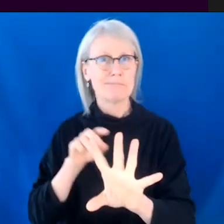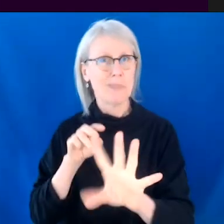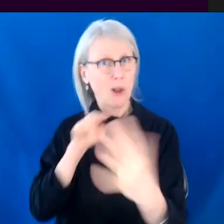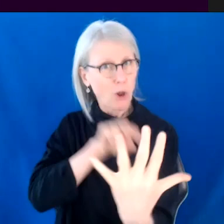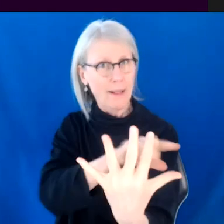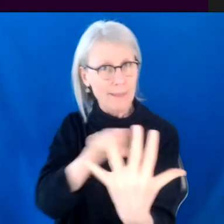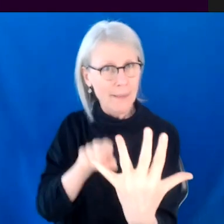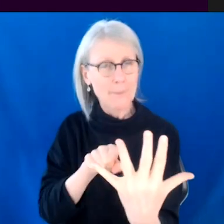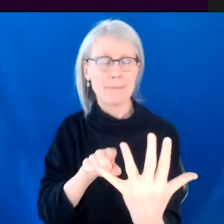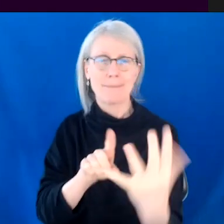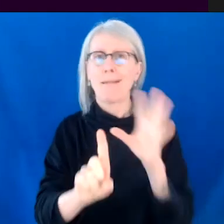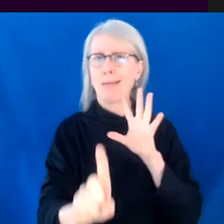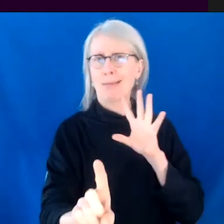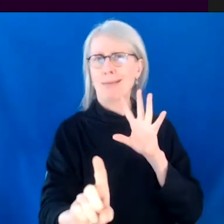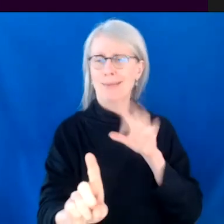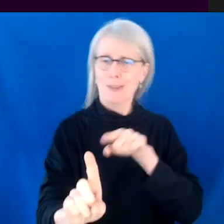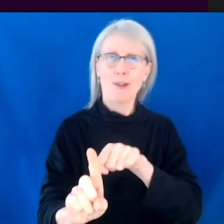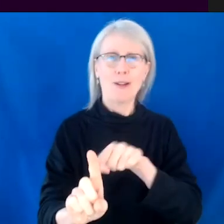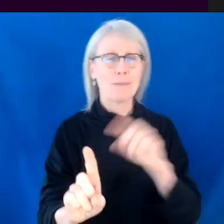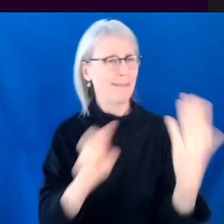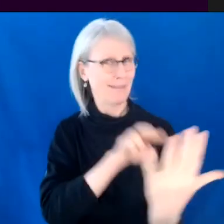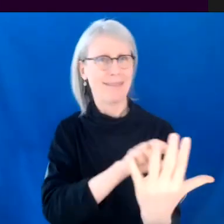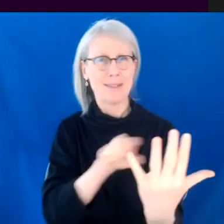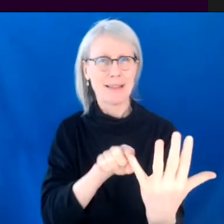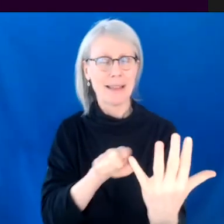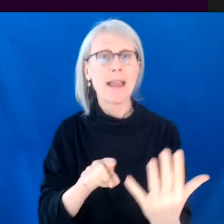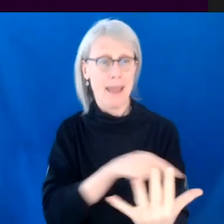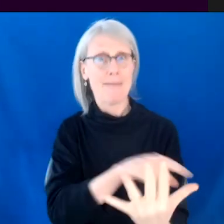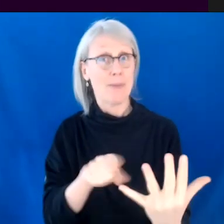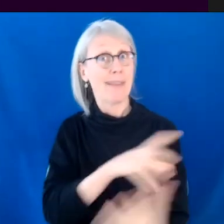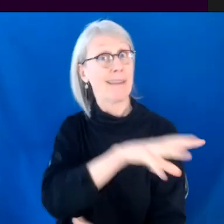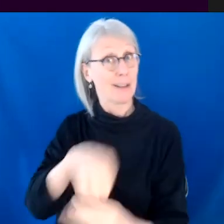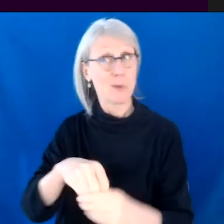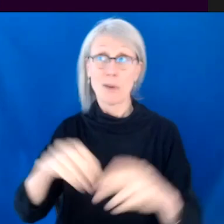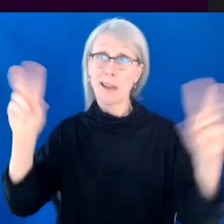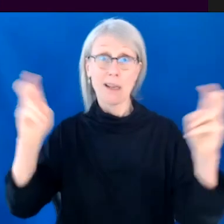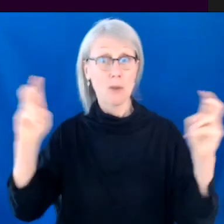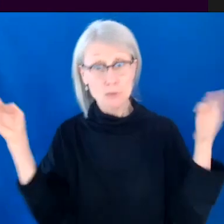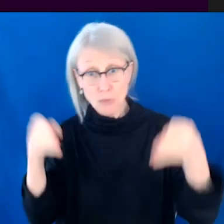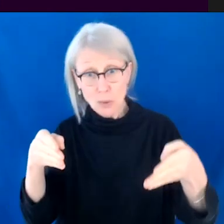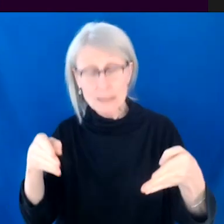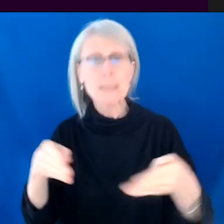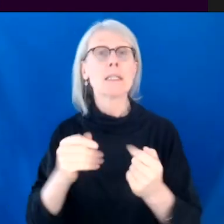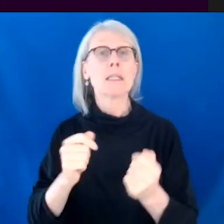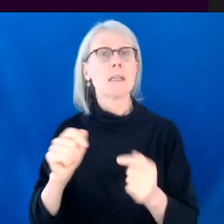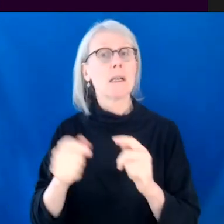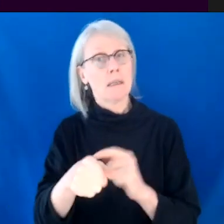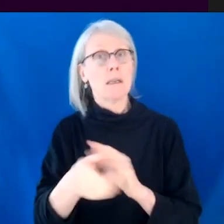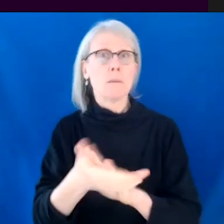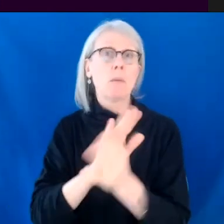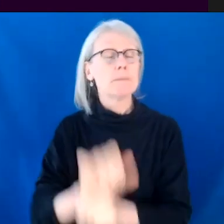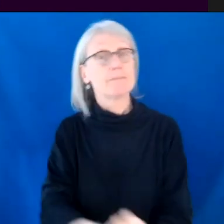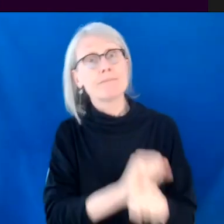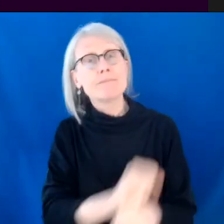of course, when they are at the center, it's so often a story of slavery, you know, like that narrative had been told so much. So the Porter